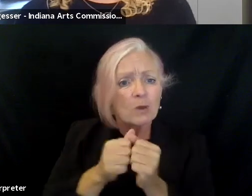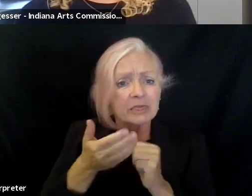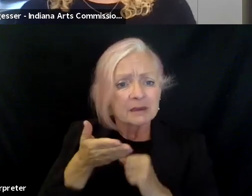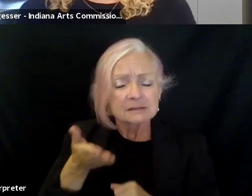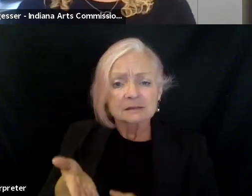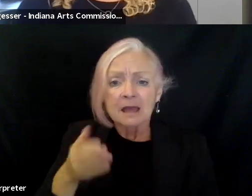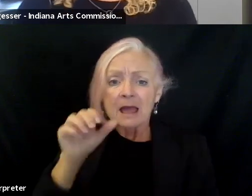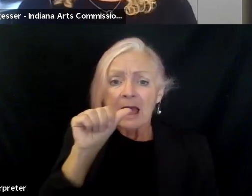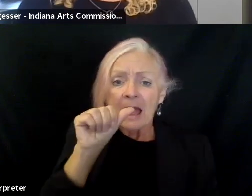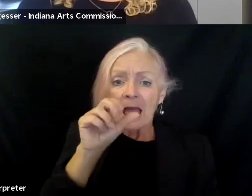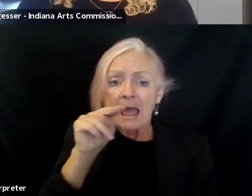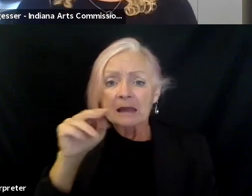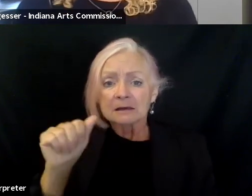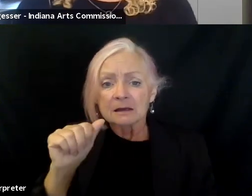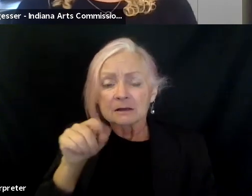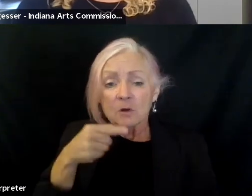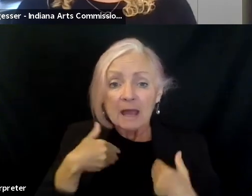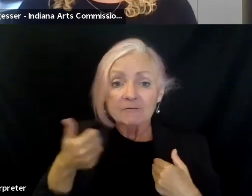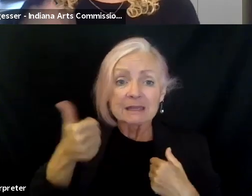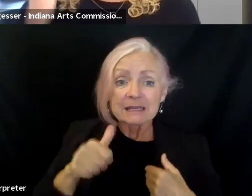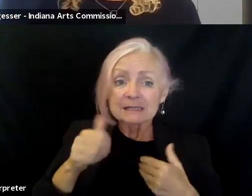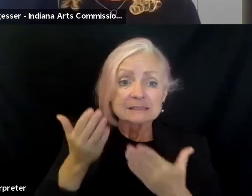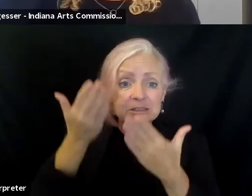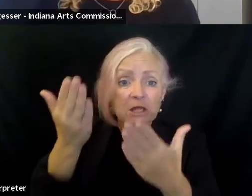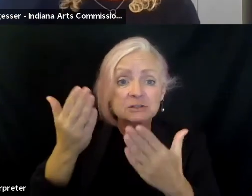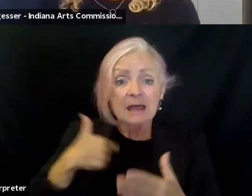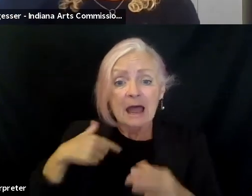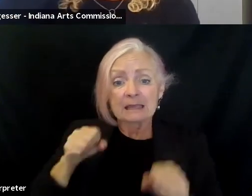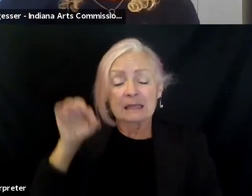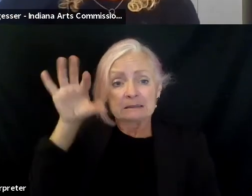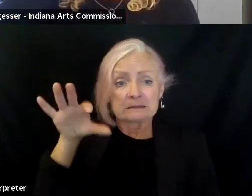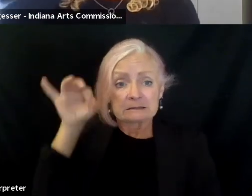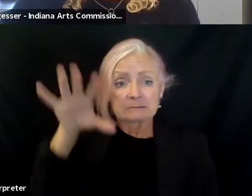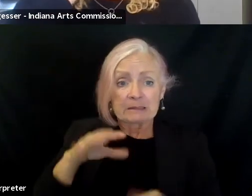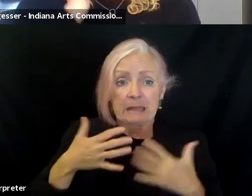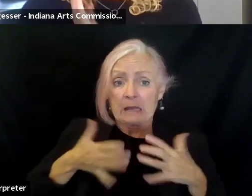Anna, do you have any suggestions? I'm happy to provide some suggestions, but I feel like I talk too much, so.